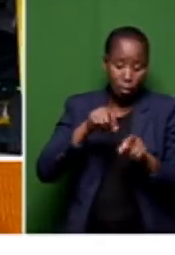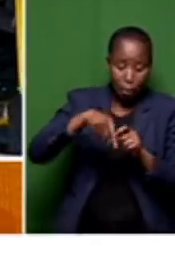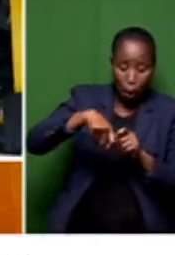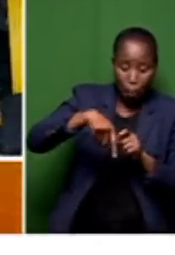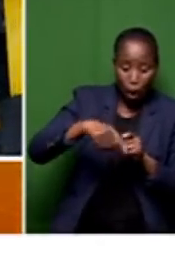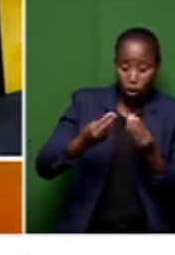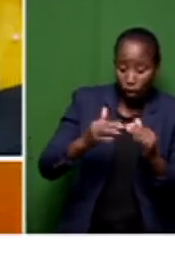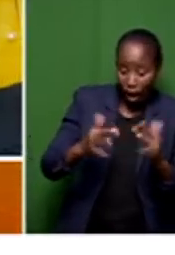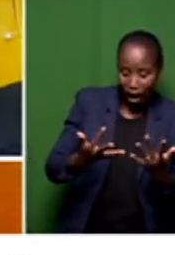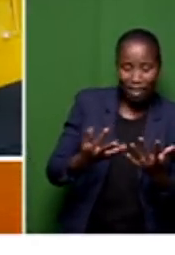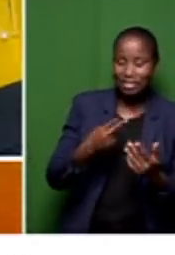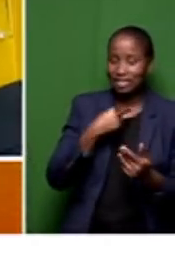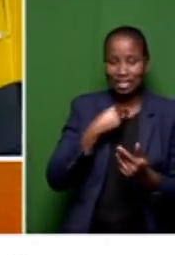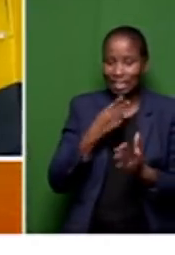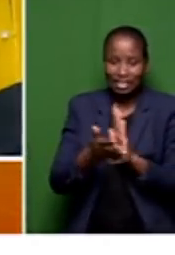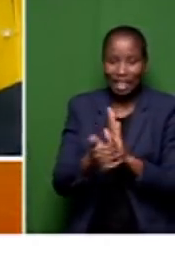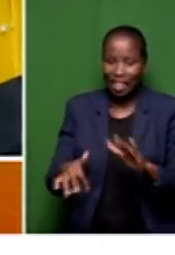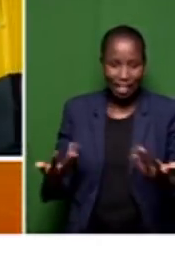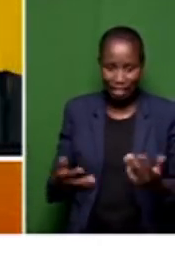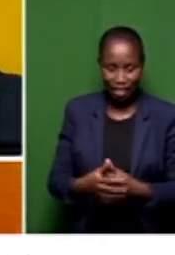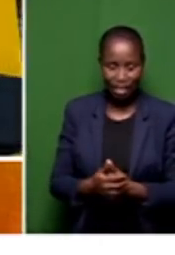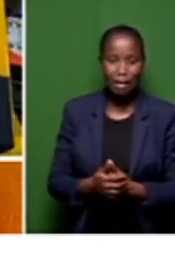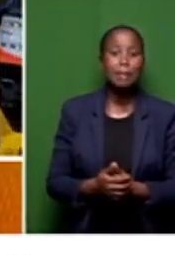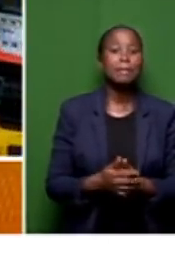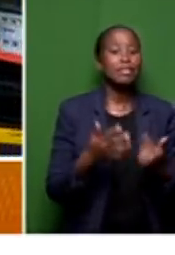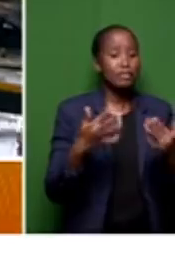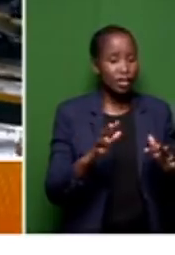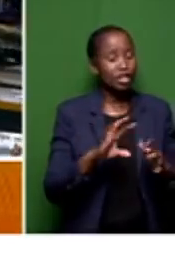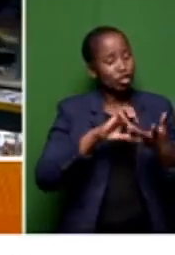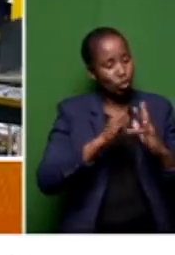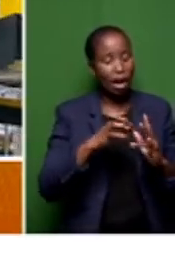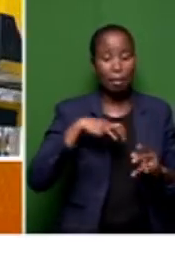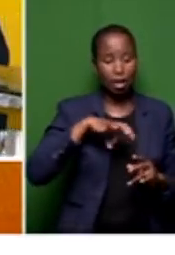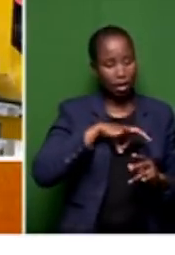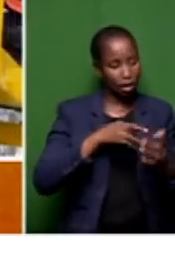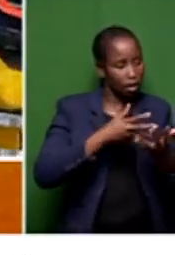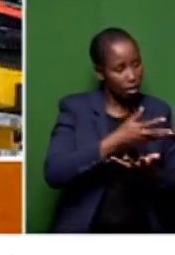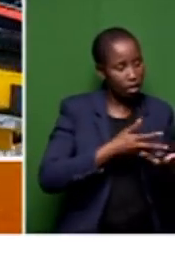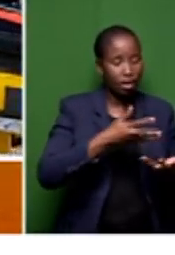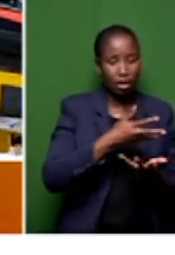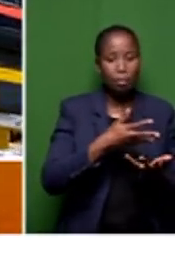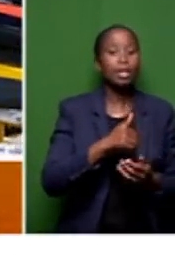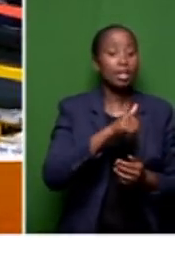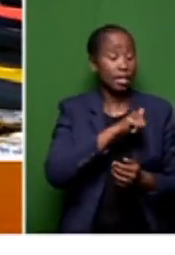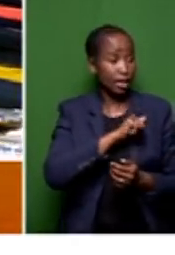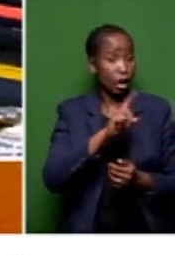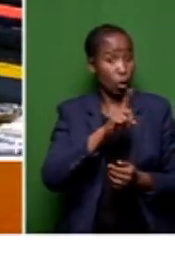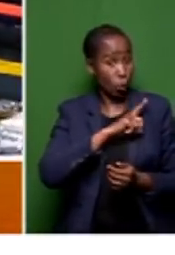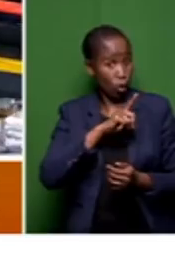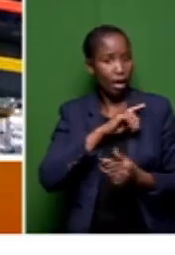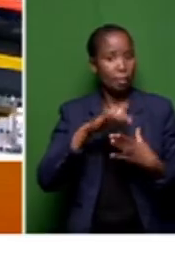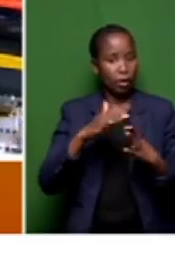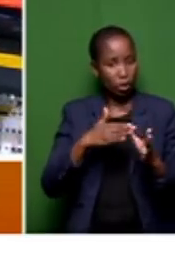to the mayor on numerous occasions of that. We were fortunate enough that the previous internal auditor of the metro has become one of our